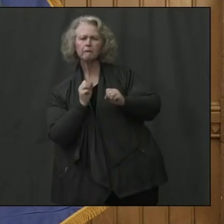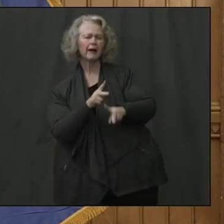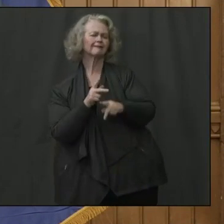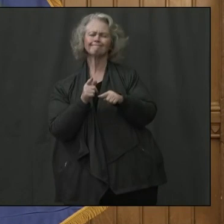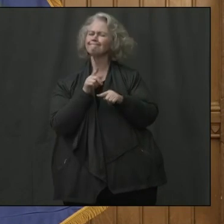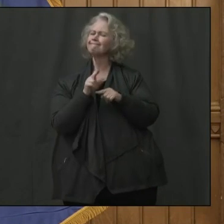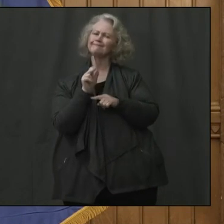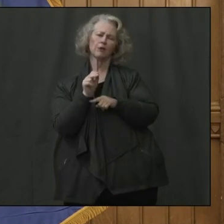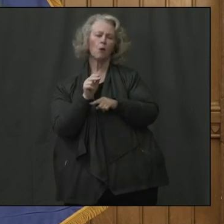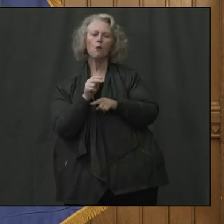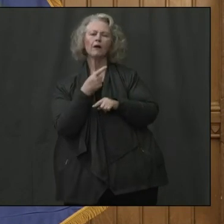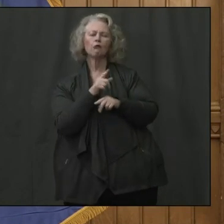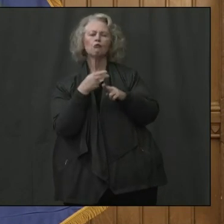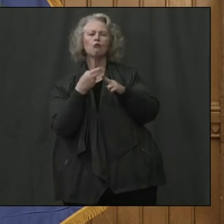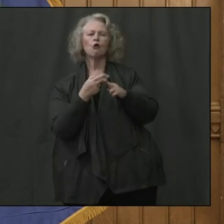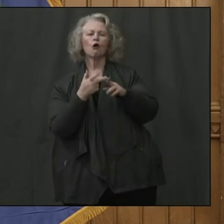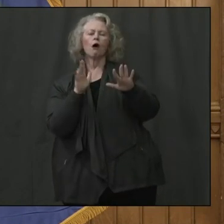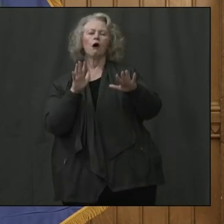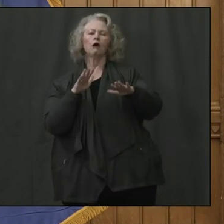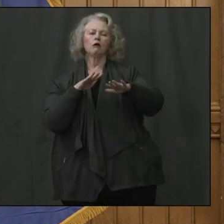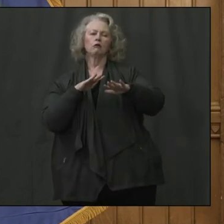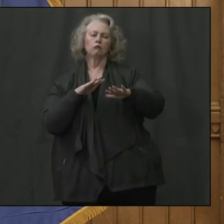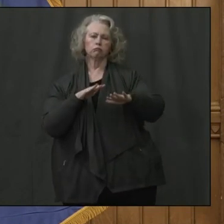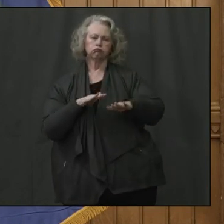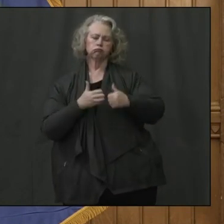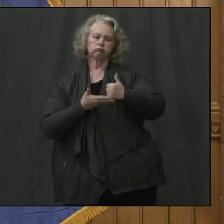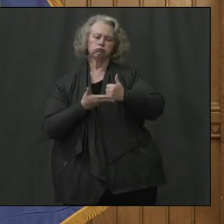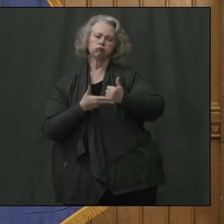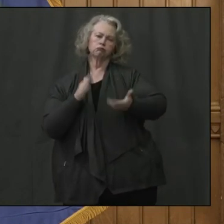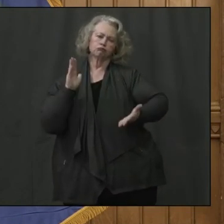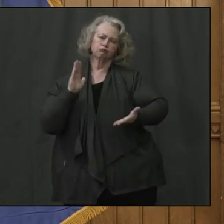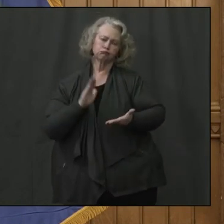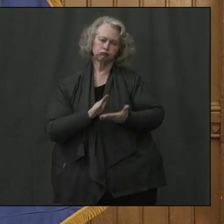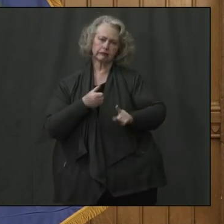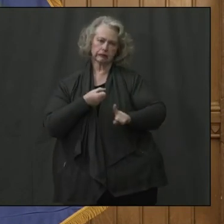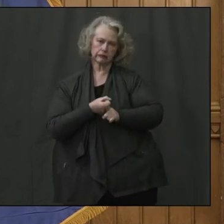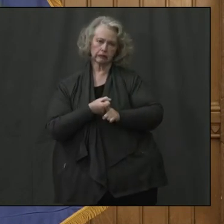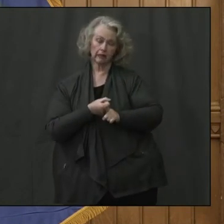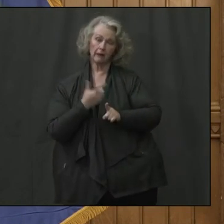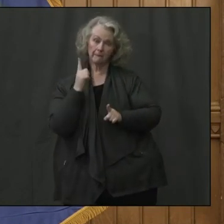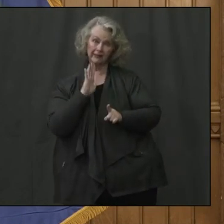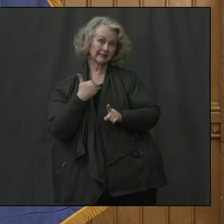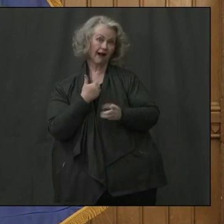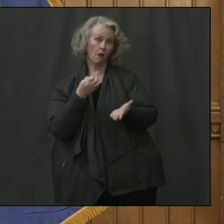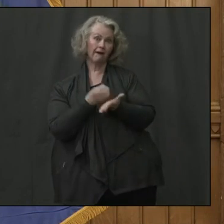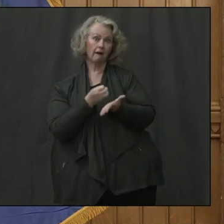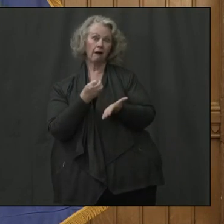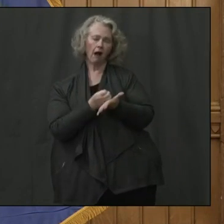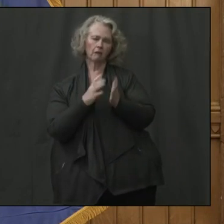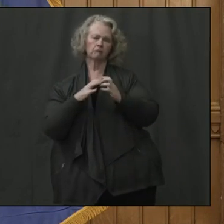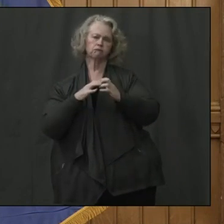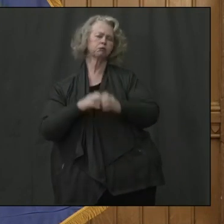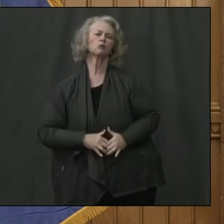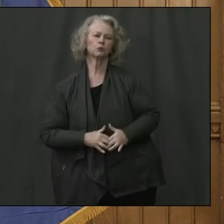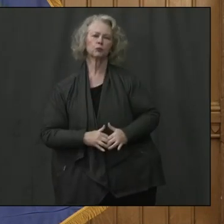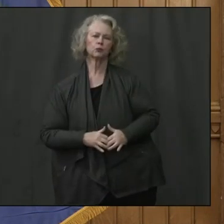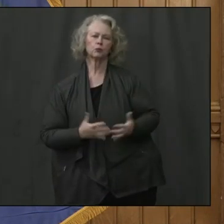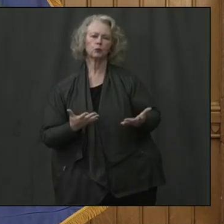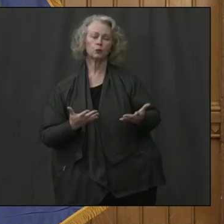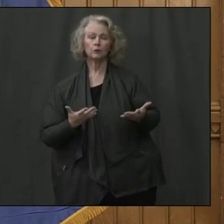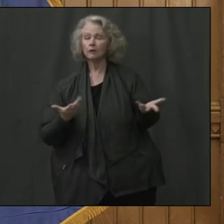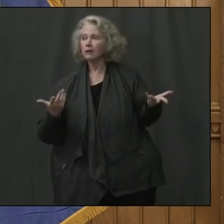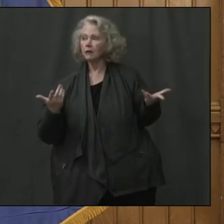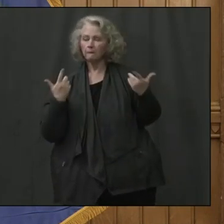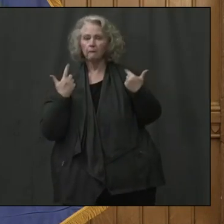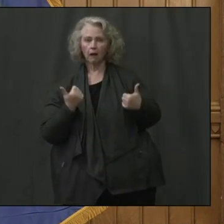a relief bill, given the nature of the fact that our economy has collapsed for, you know, so much as